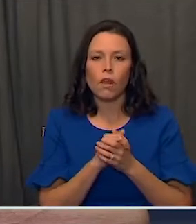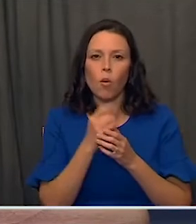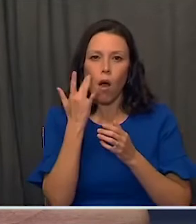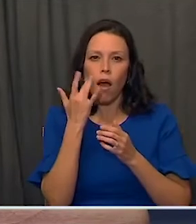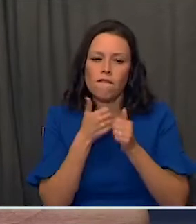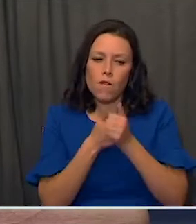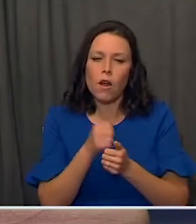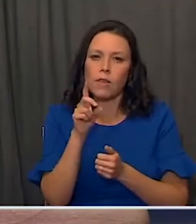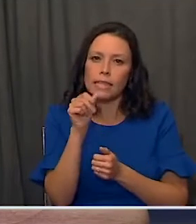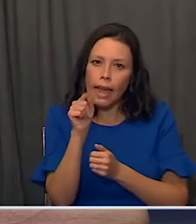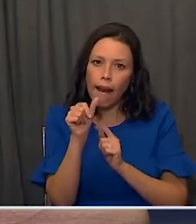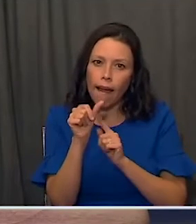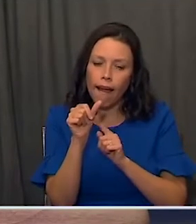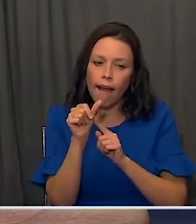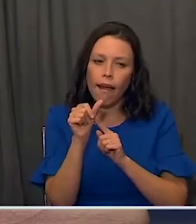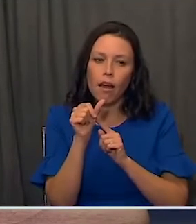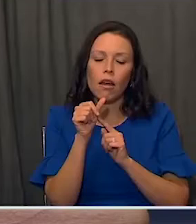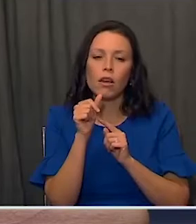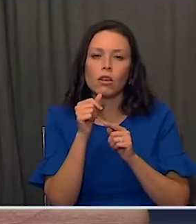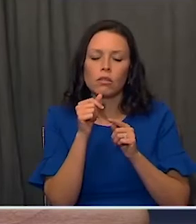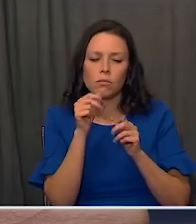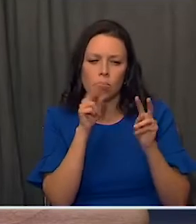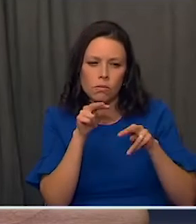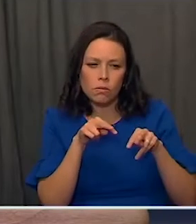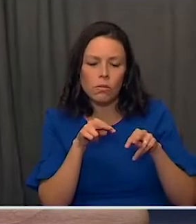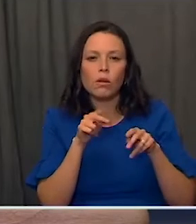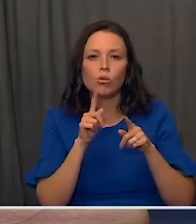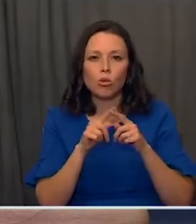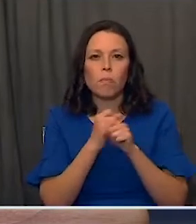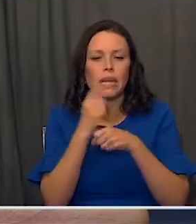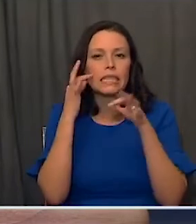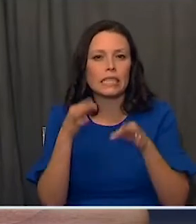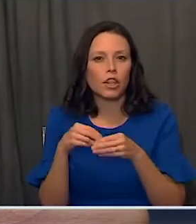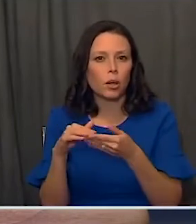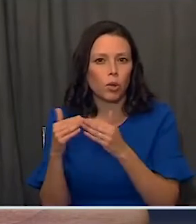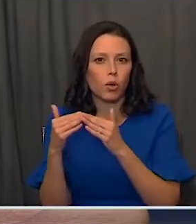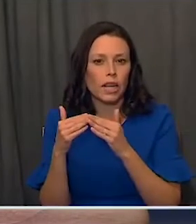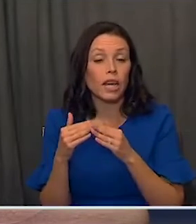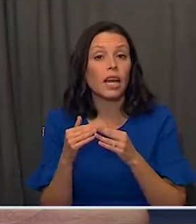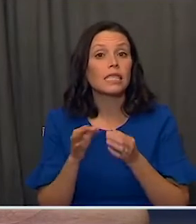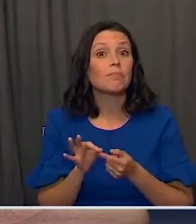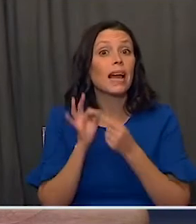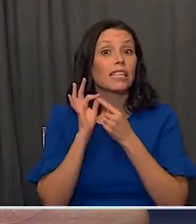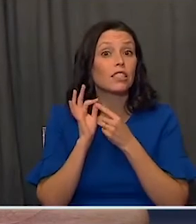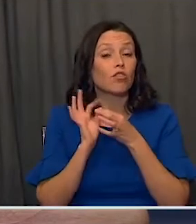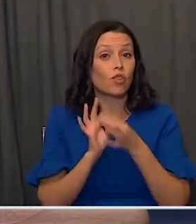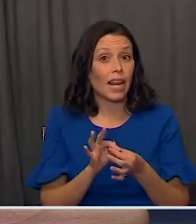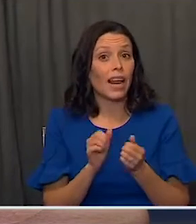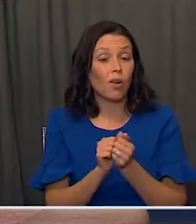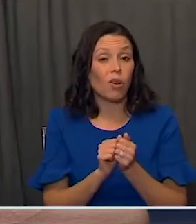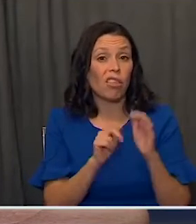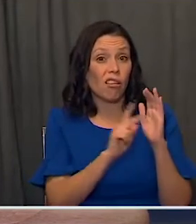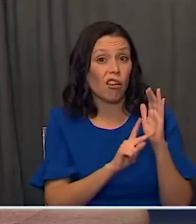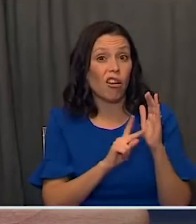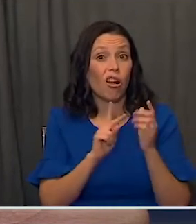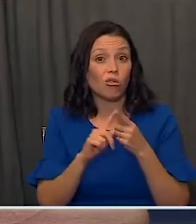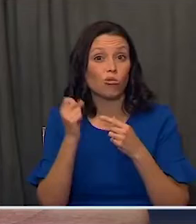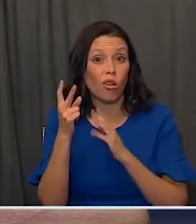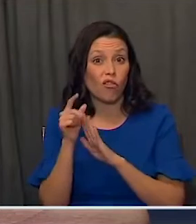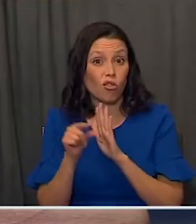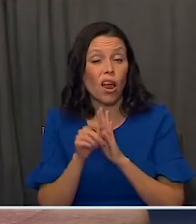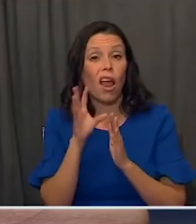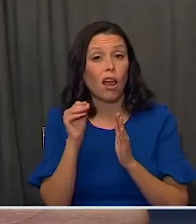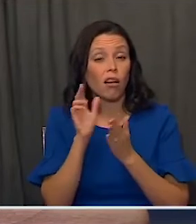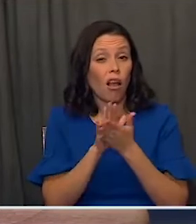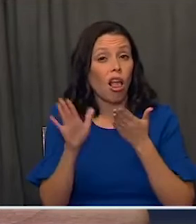to make decisions in their communities, particularly as relates to K through 12s and